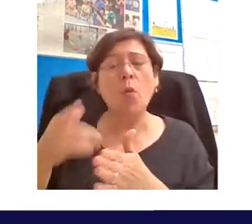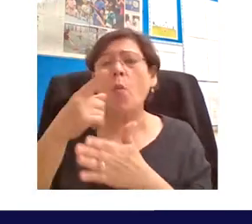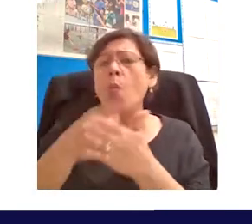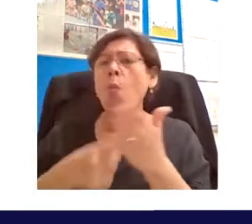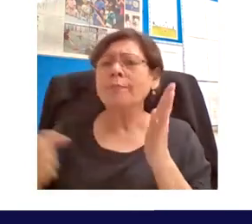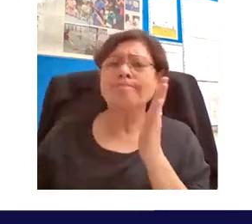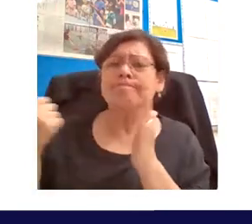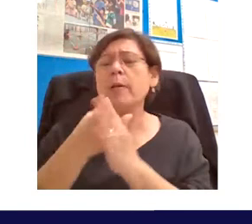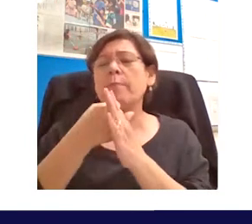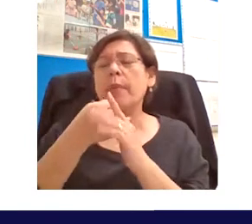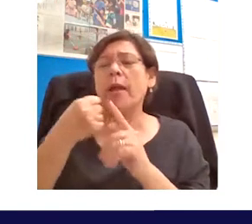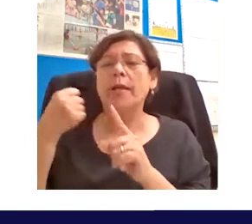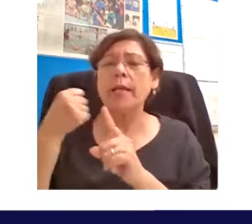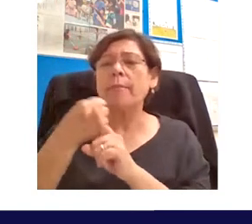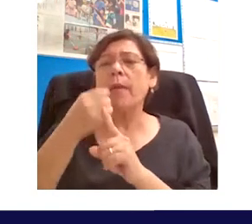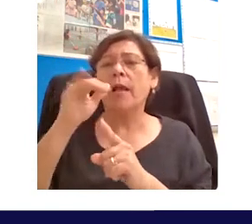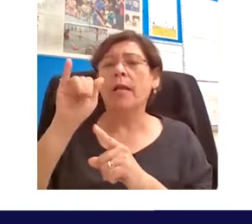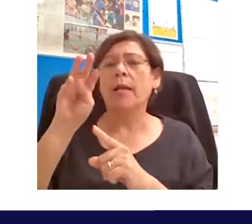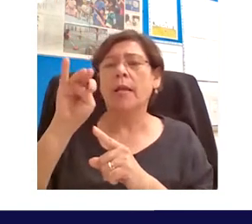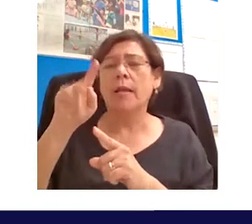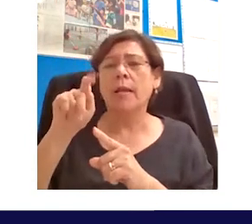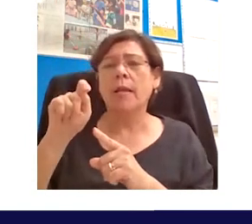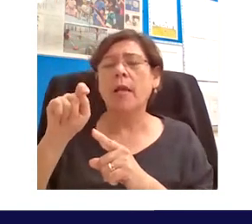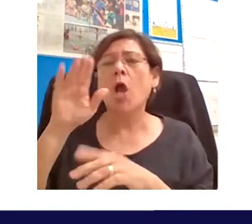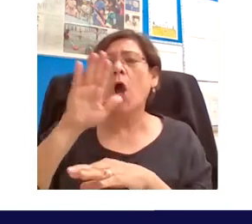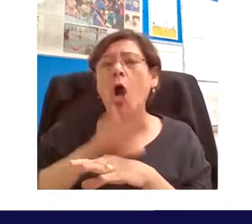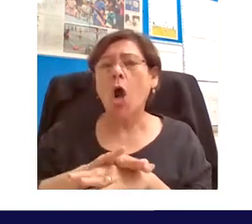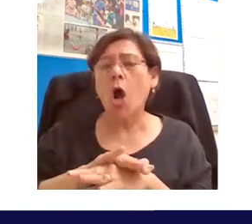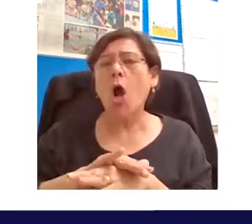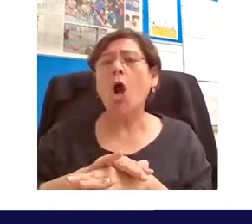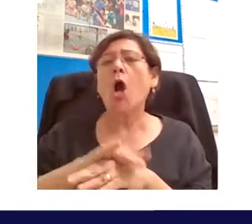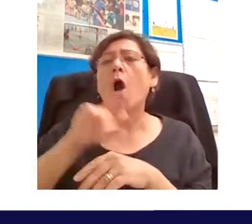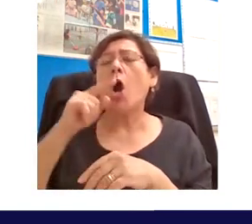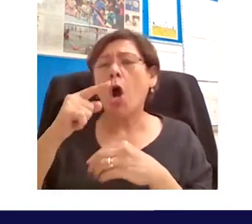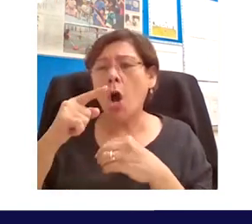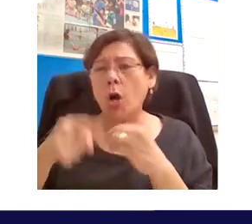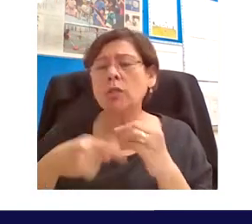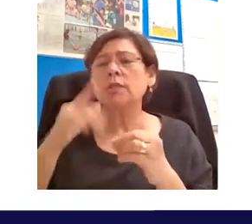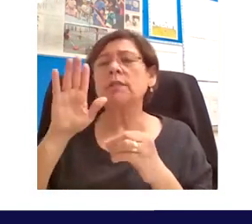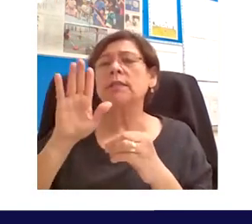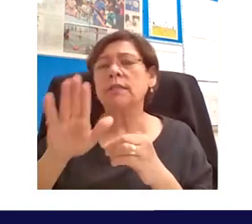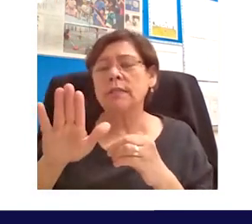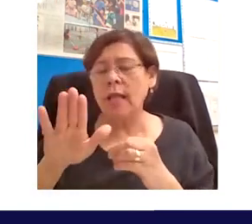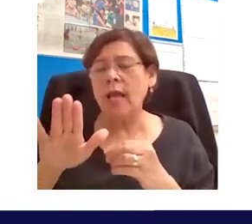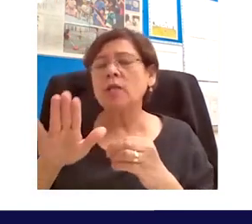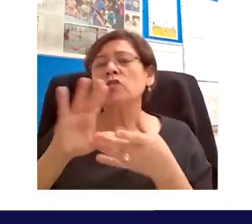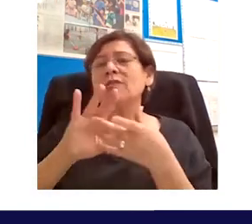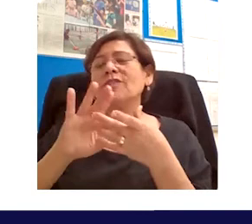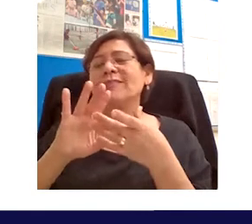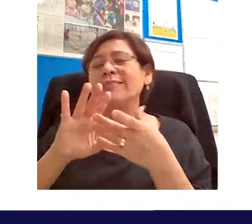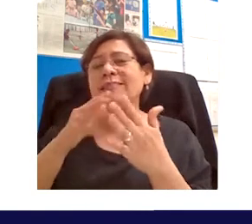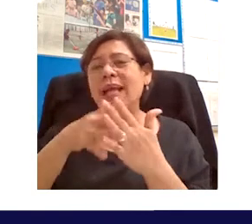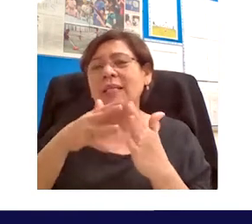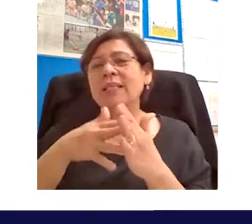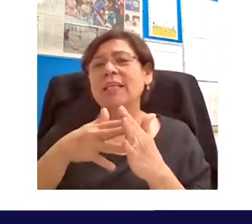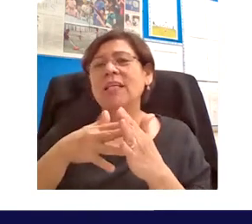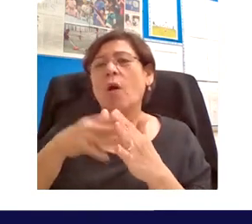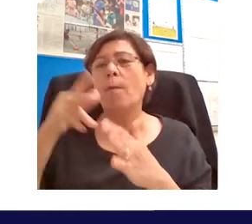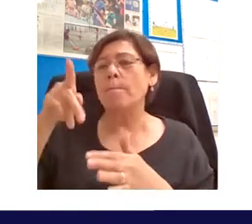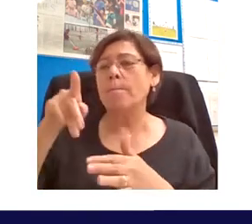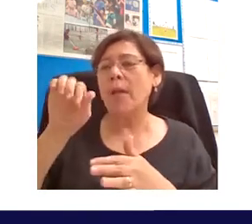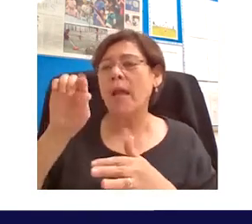artifact evanescence on the retrospective study of pedagogical and intellectual exchange?